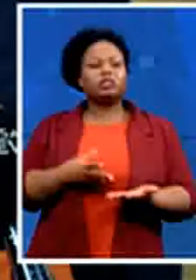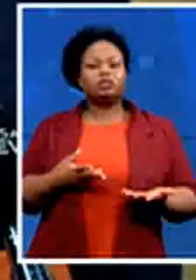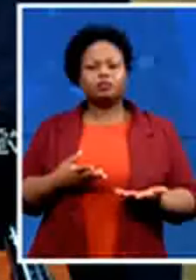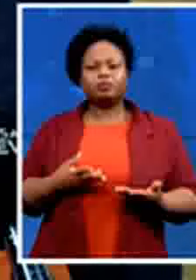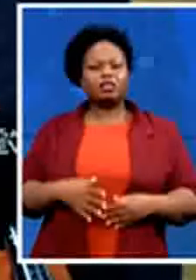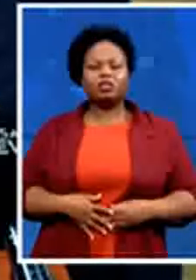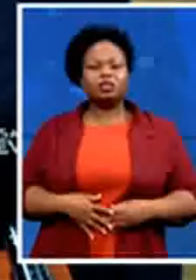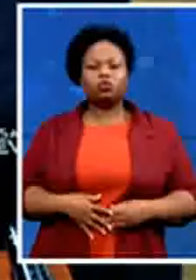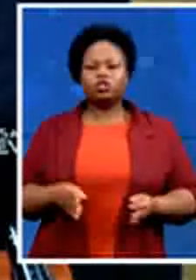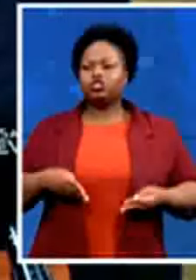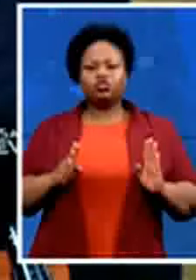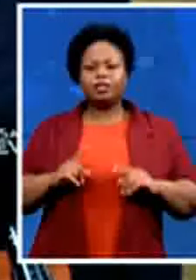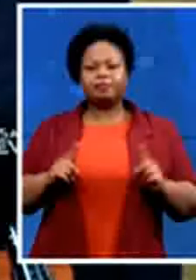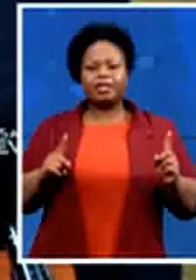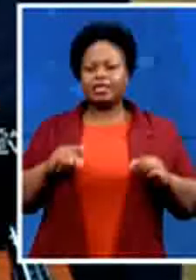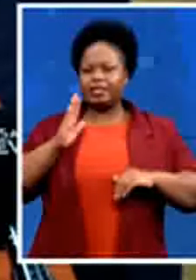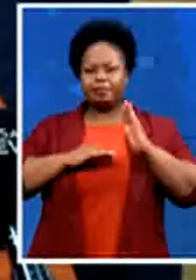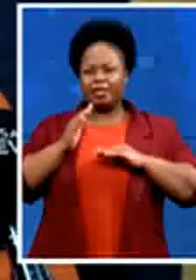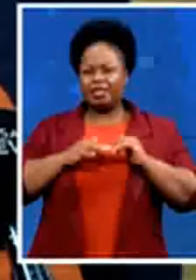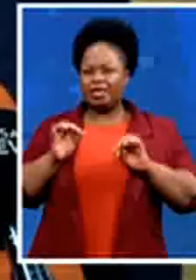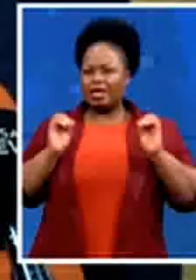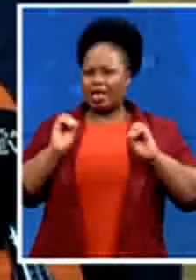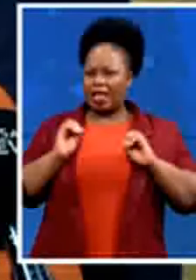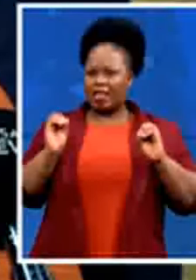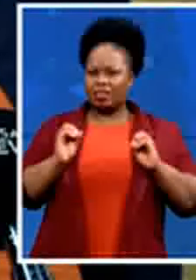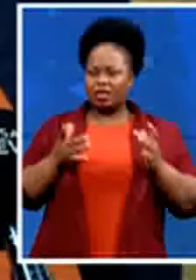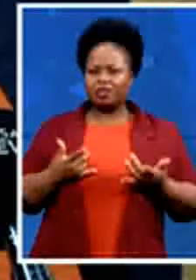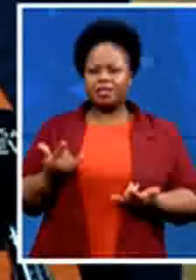um when it comes to tenders